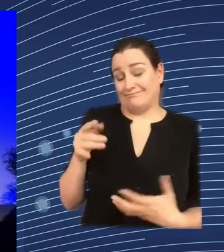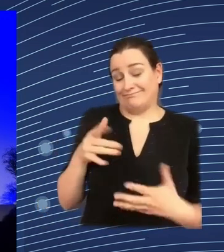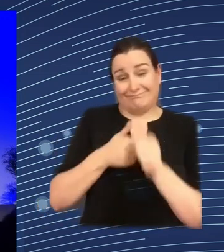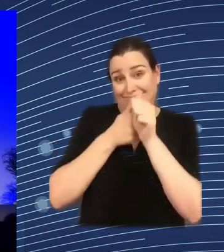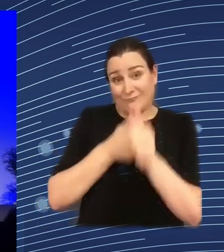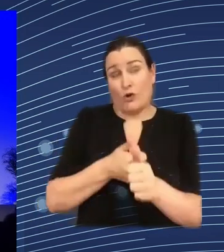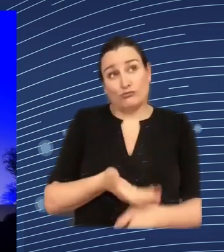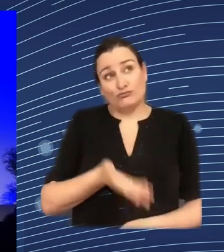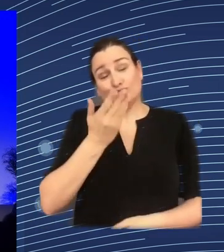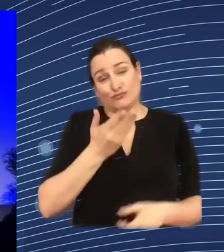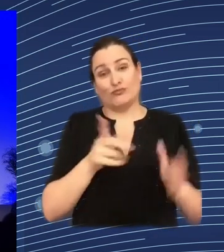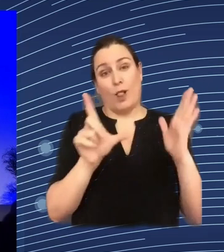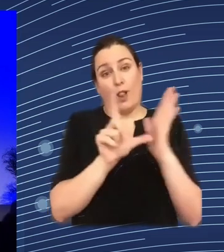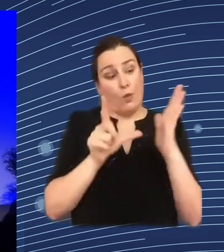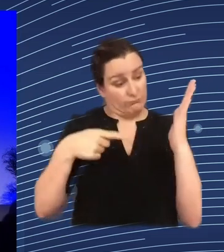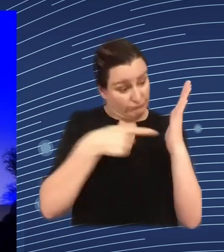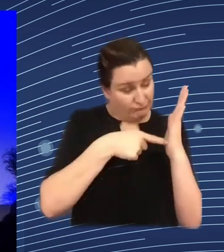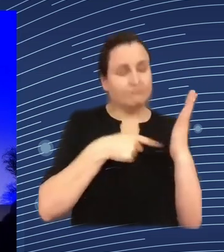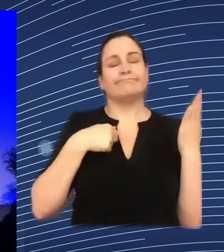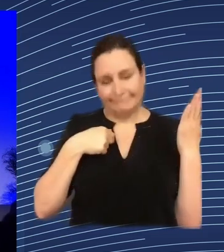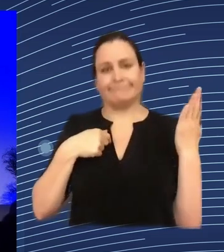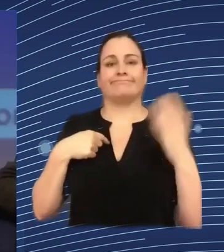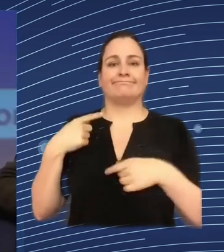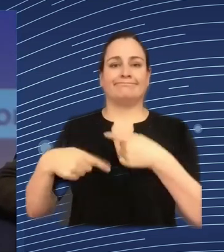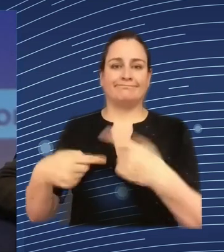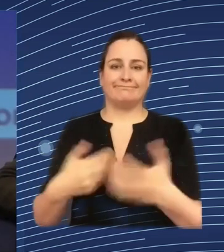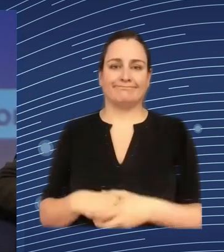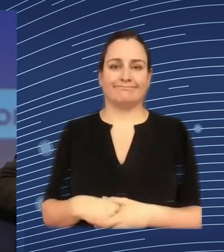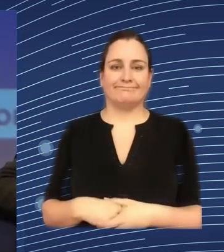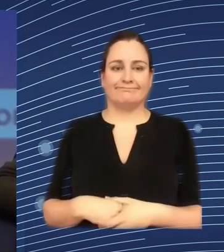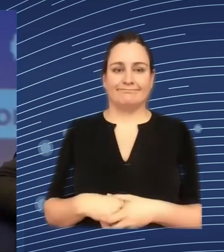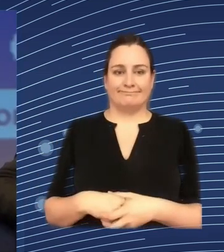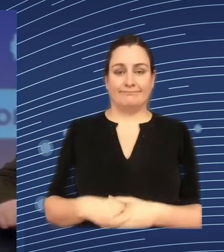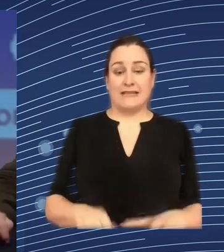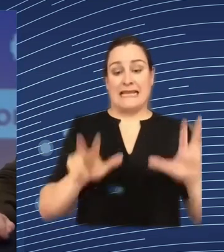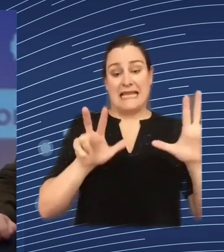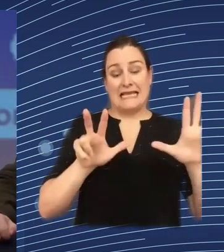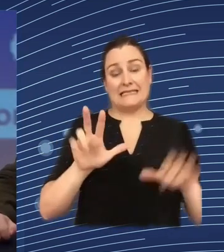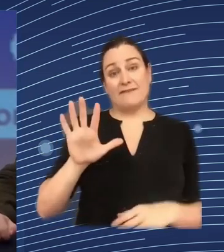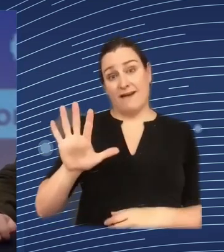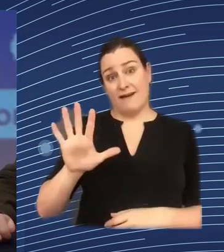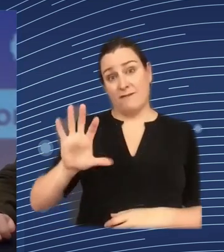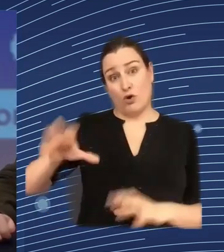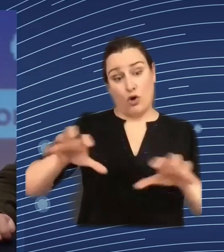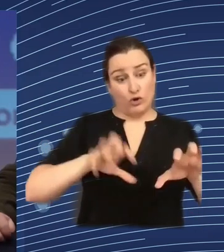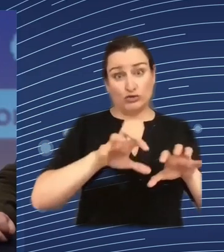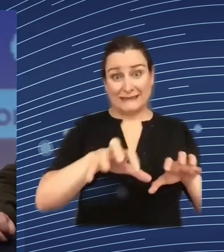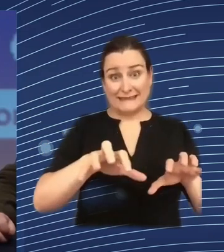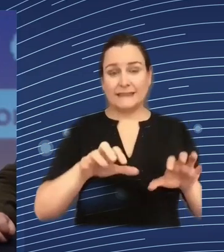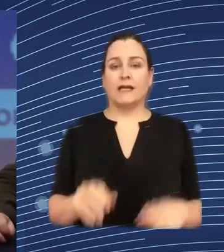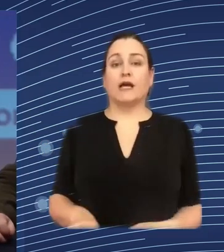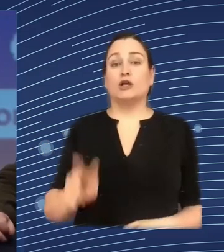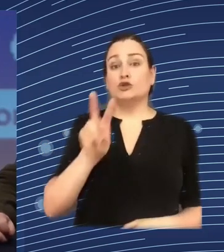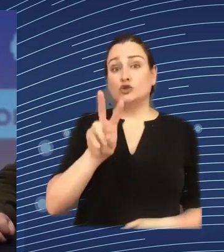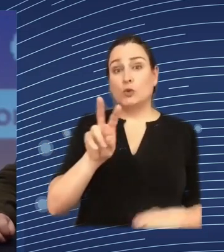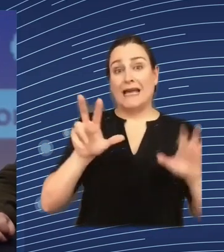what's interesting about it is we employ 280,000 people around 85 countries I in the job that I do